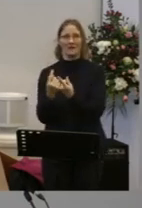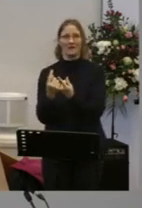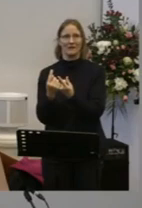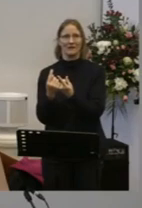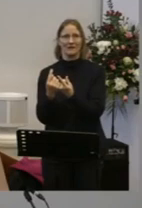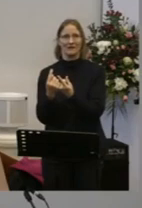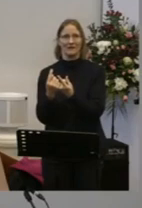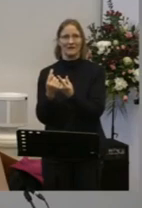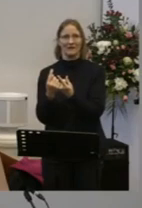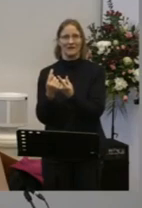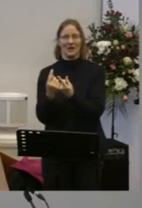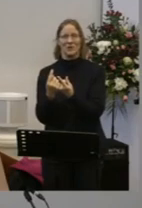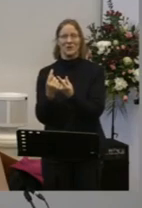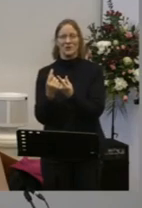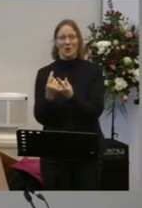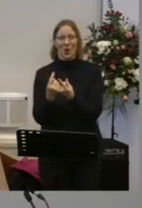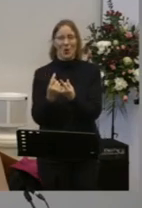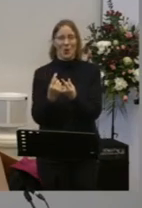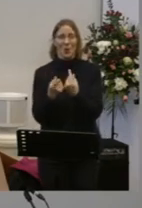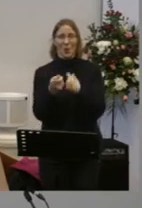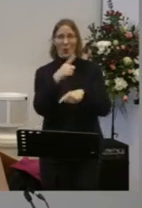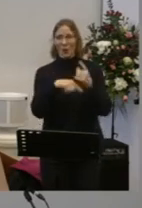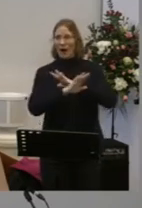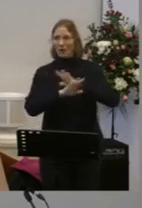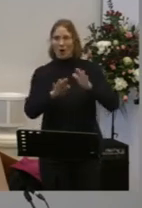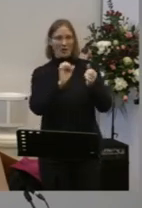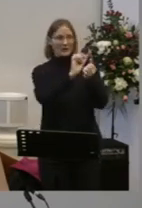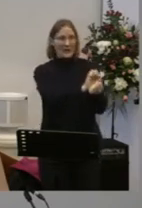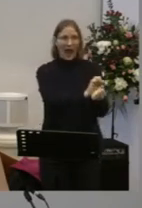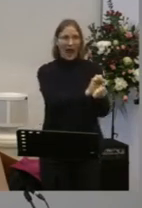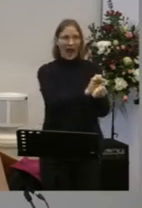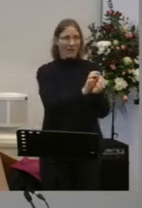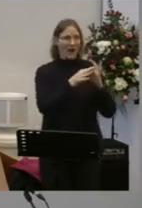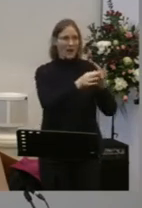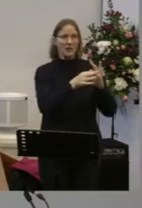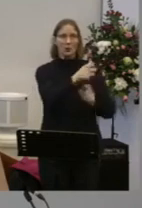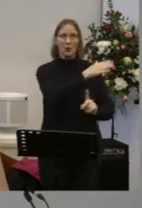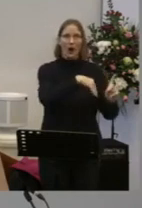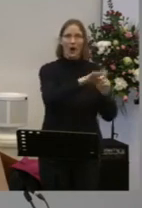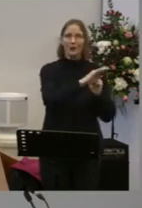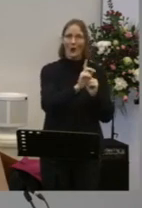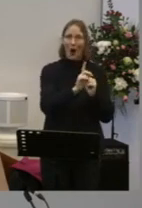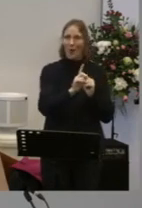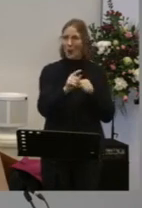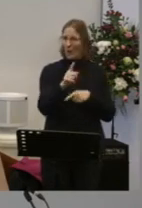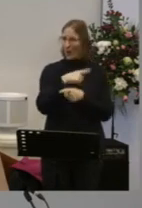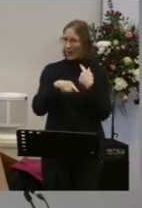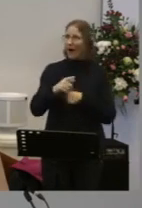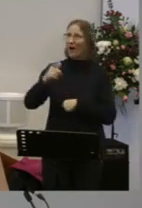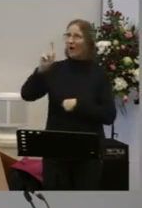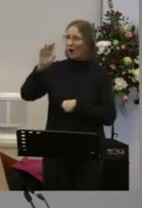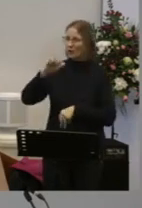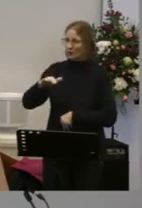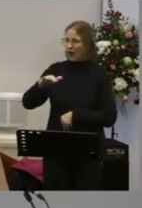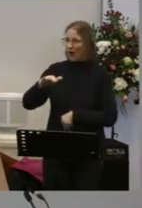You are no longer a slave of the world You are a child Of God Adopted